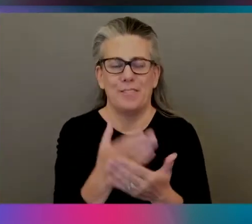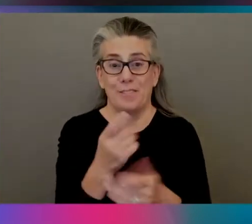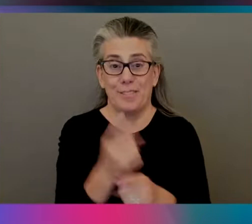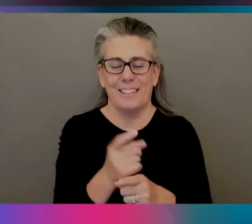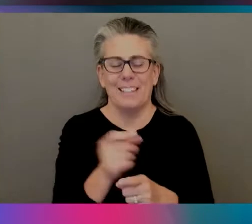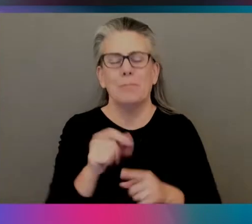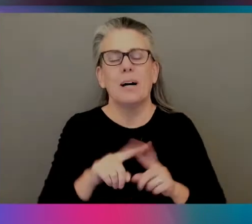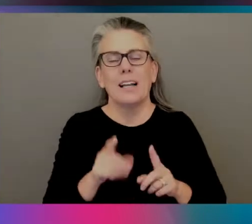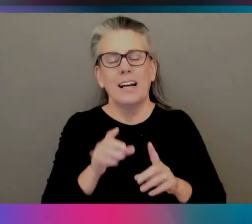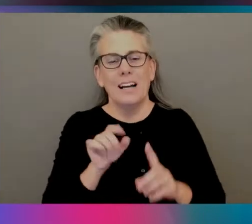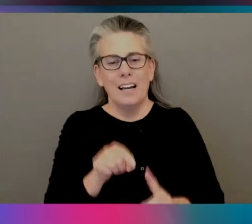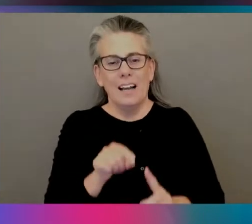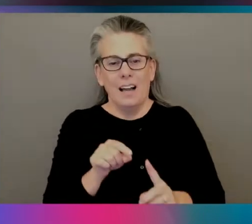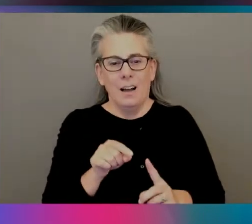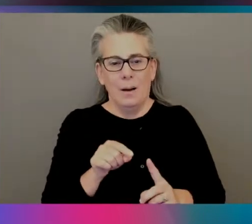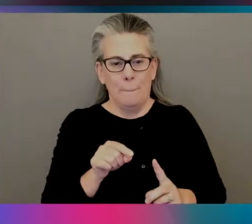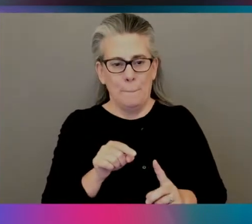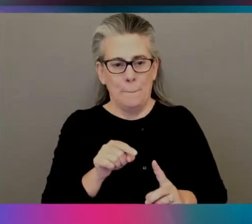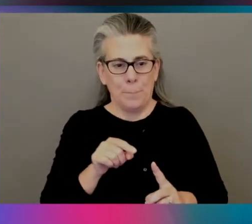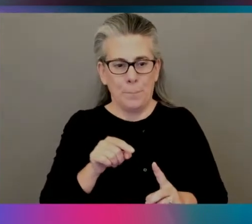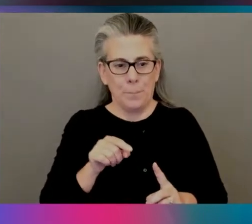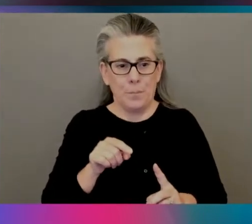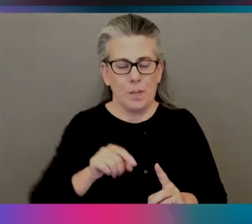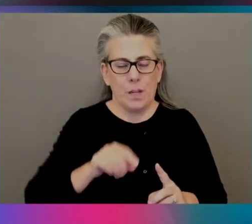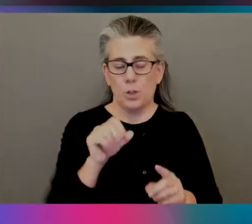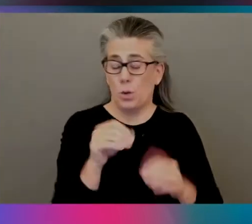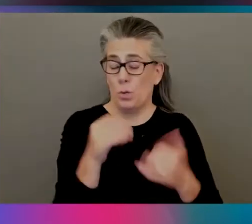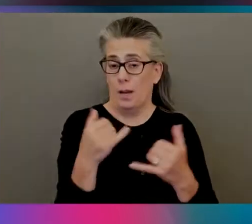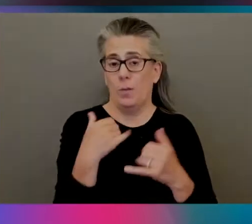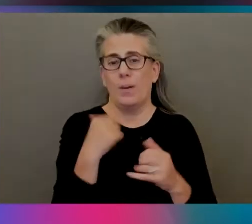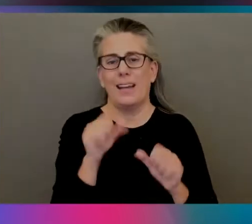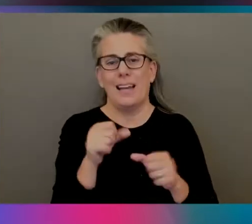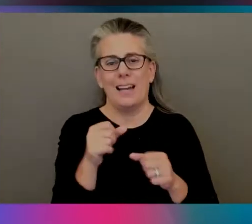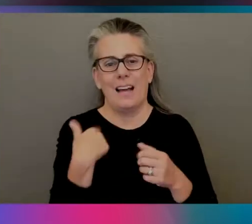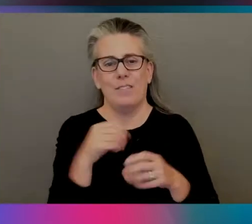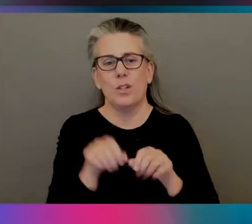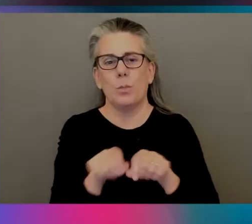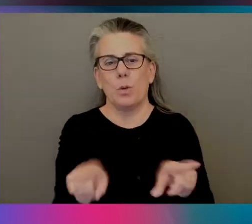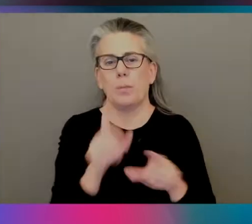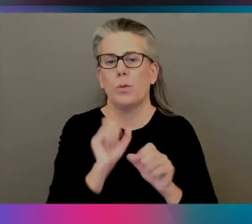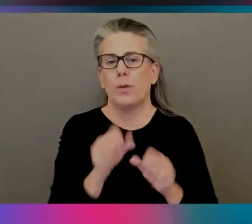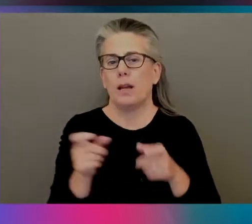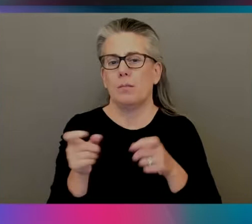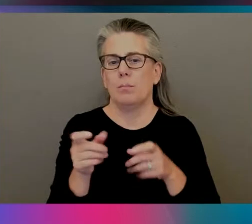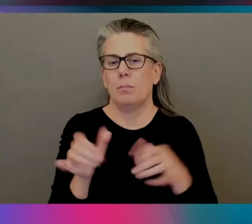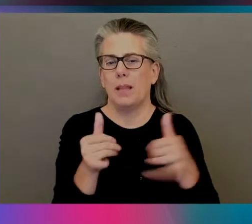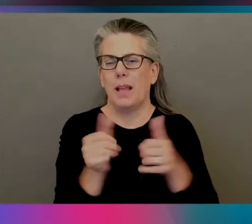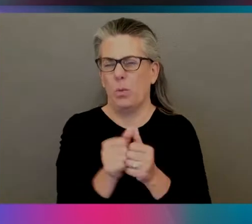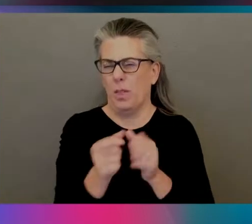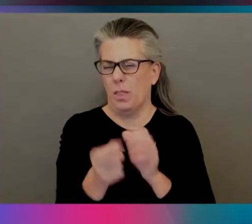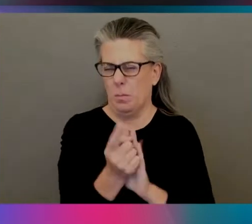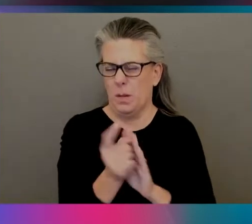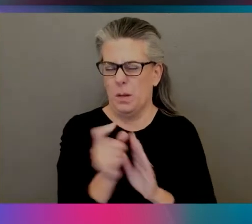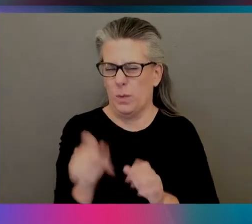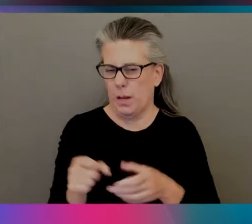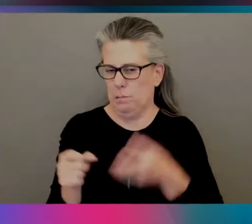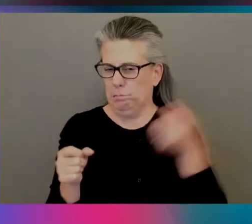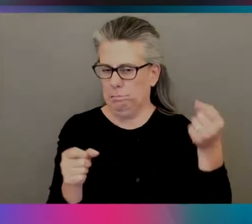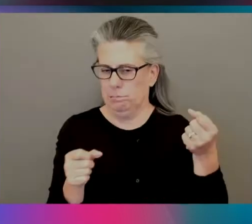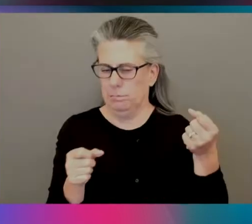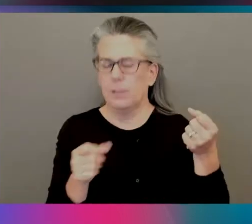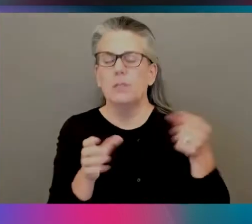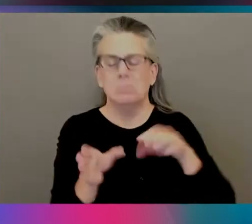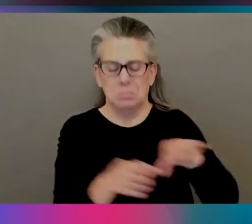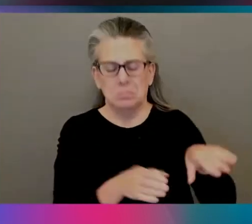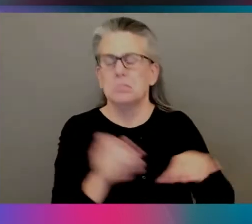have a Kubernetes deployment here we can play with maybe in a minute. Okay. Right. And then this, I mean, is it agnostic of, like, the hardware